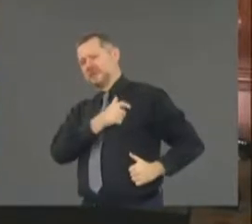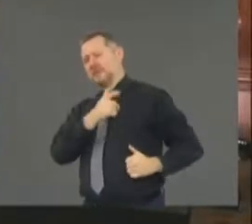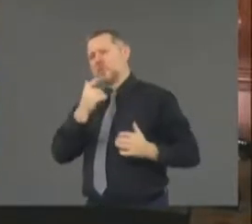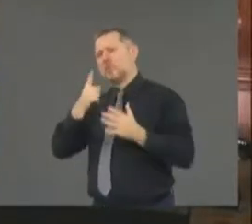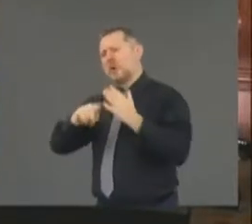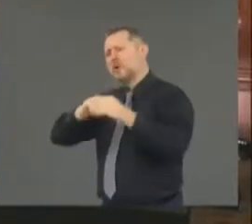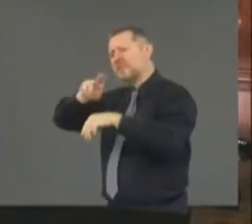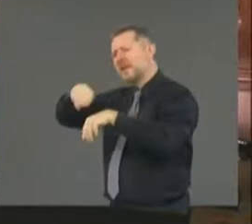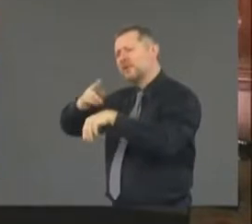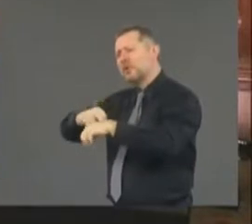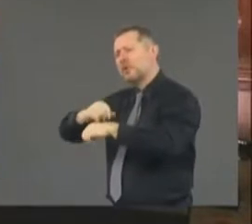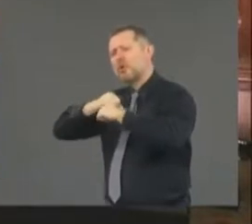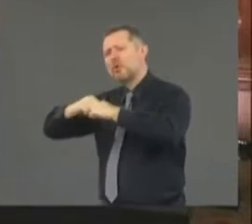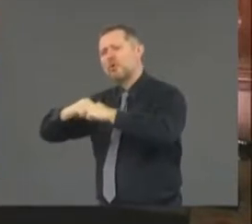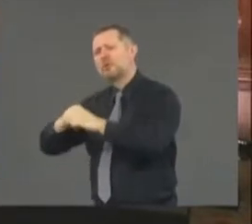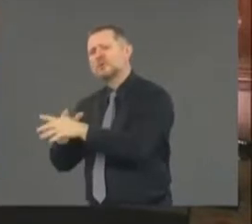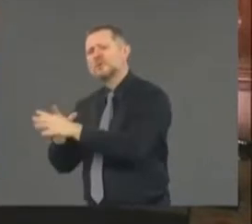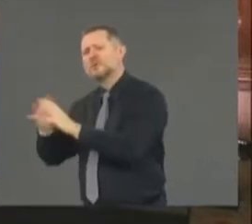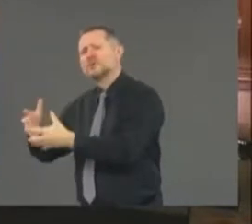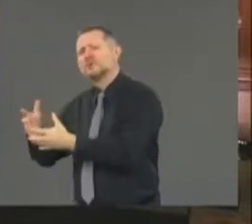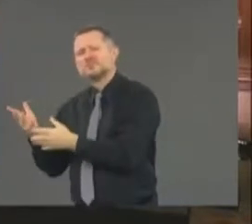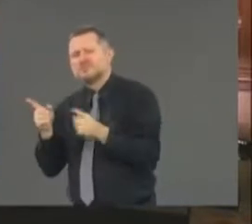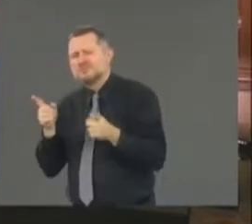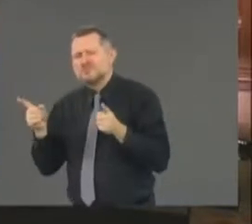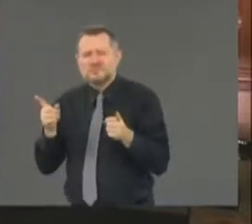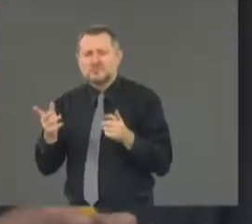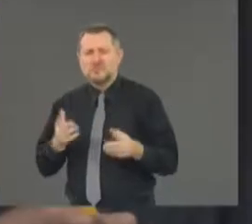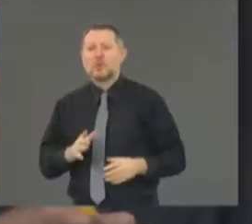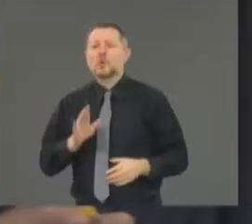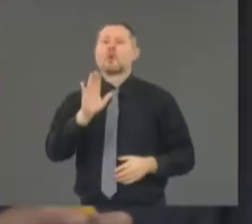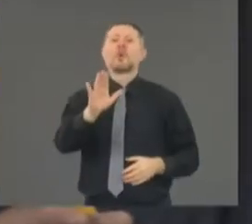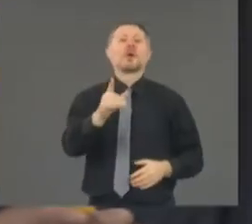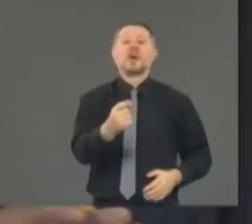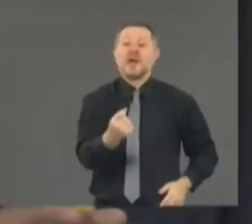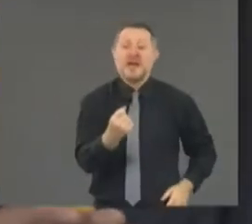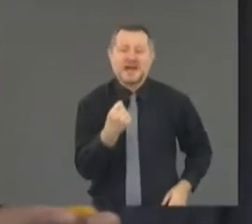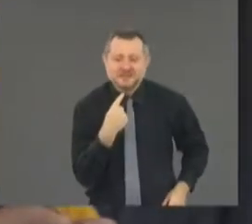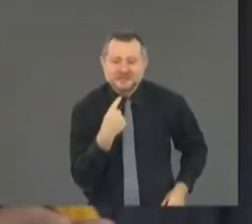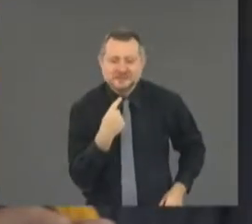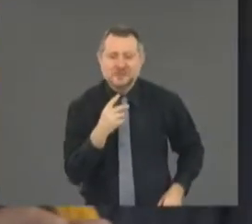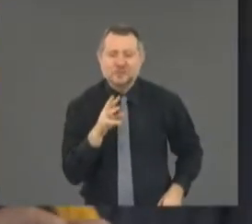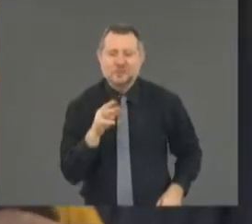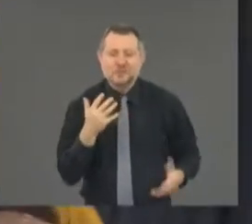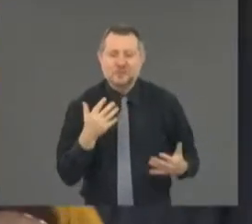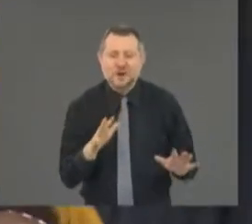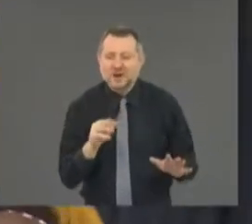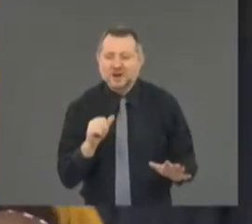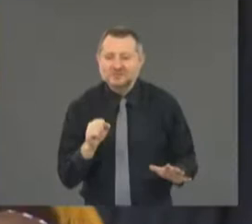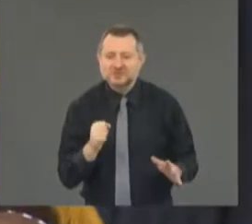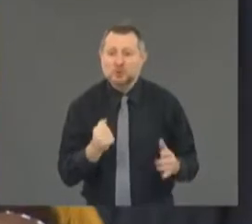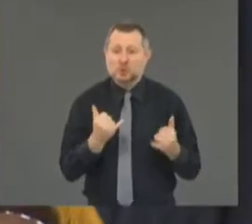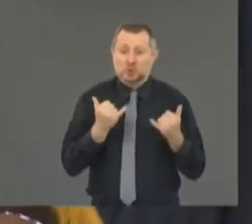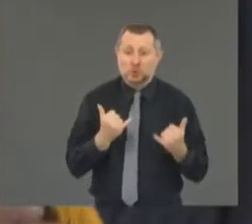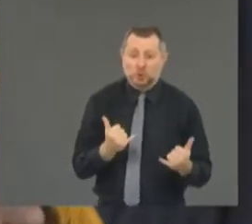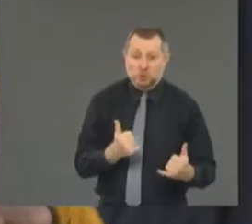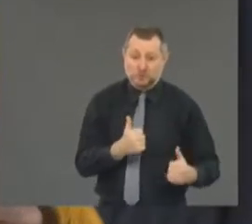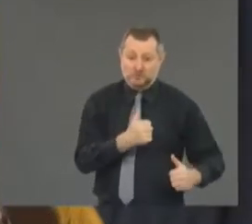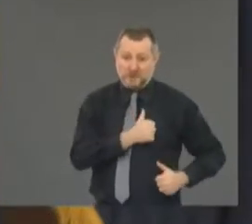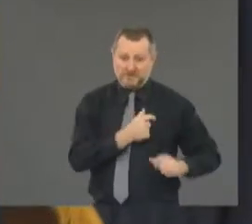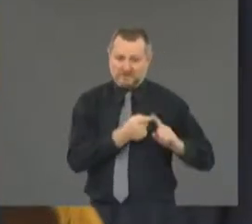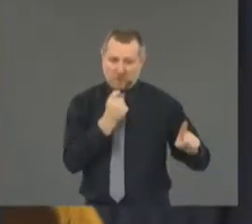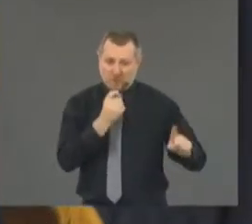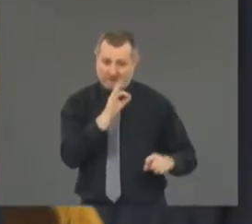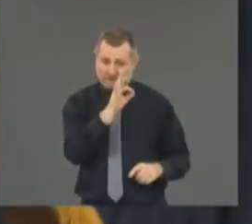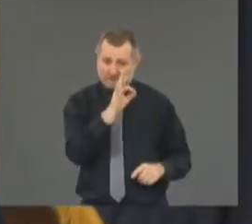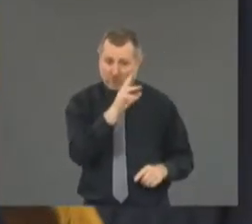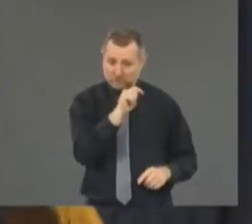was the same? Well, were they in? The question was, uh, about active military in Watertown, right? For Trump? Yeah. That was the